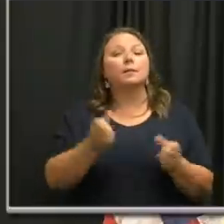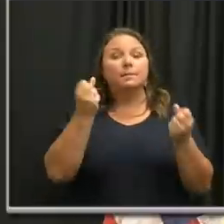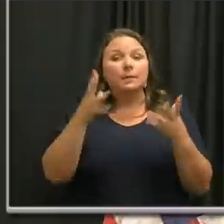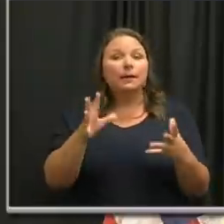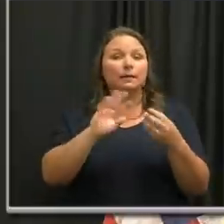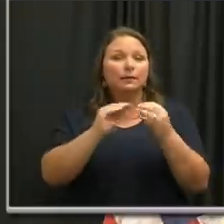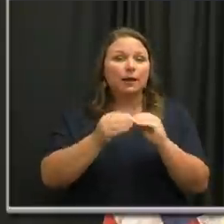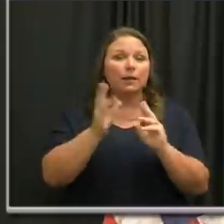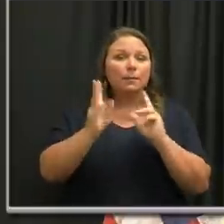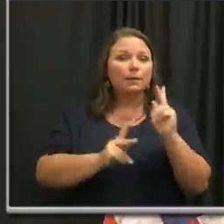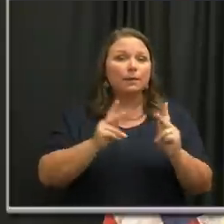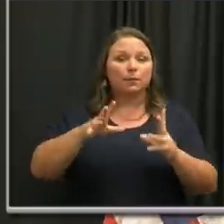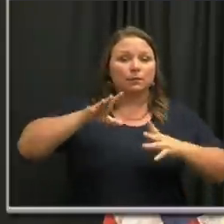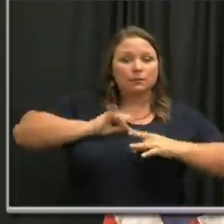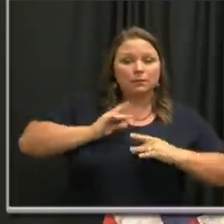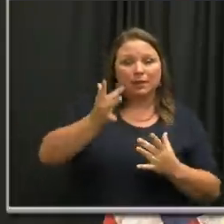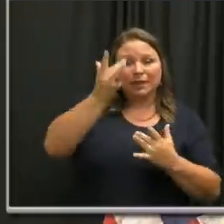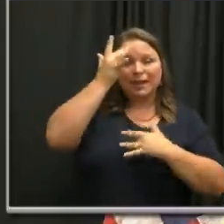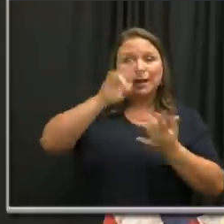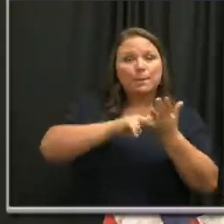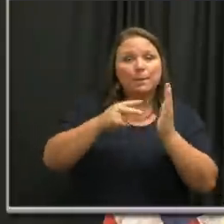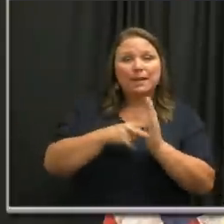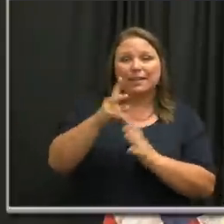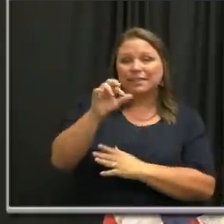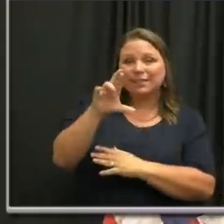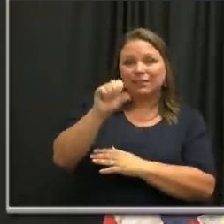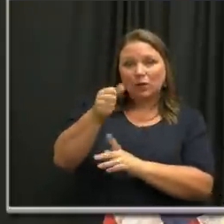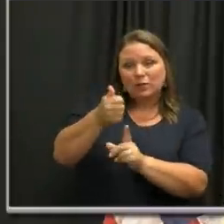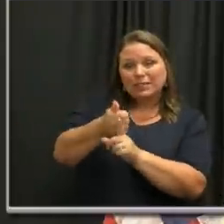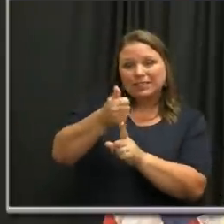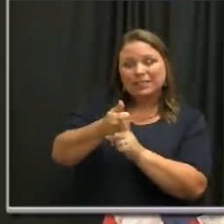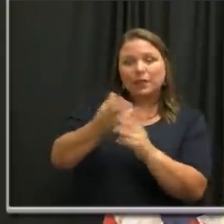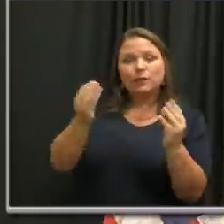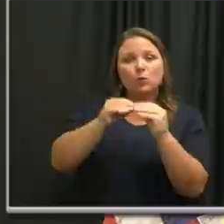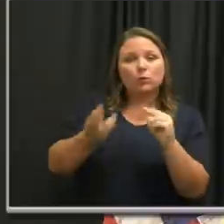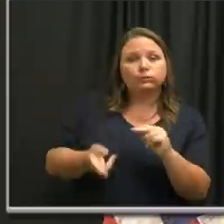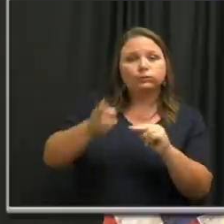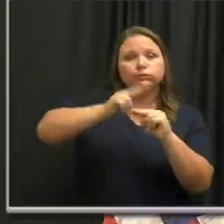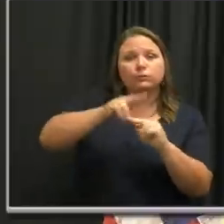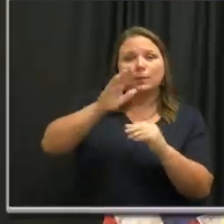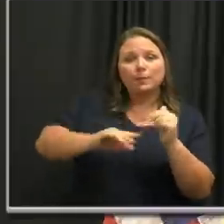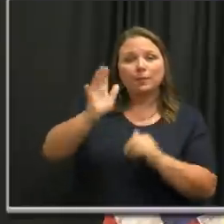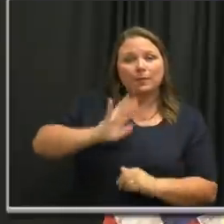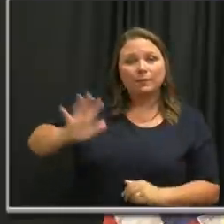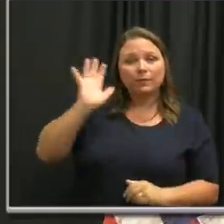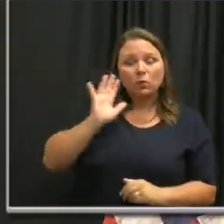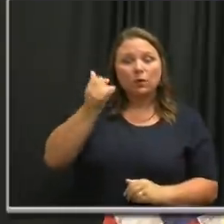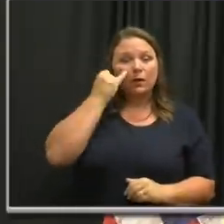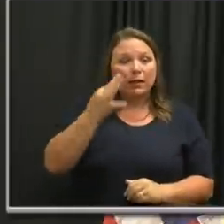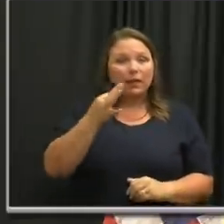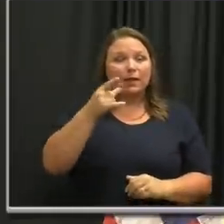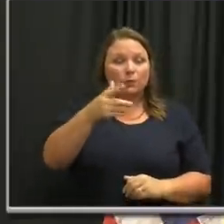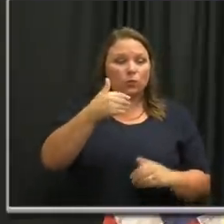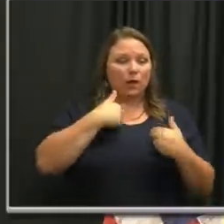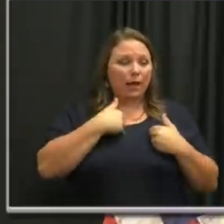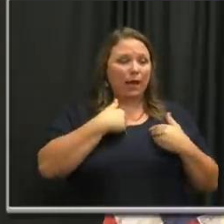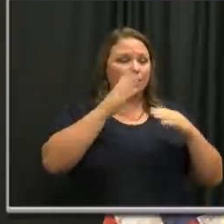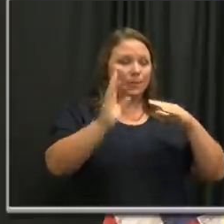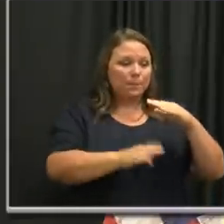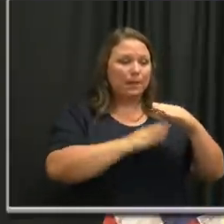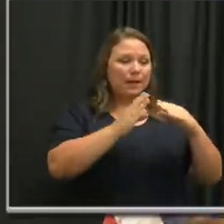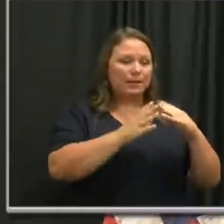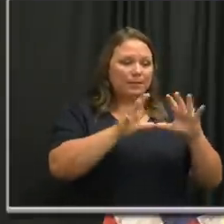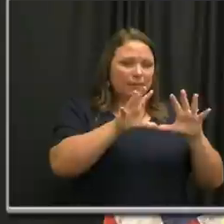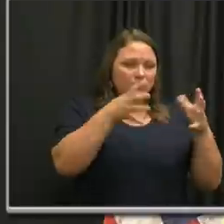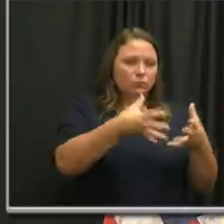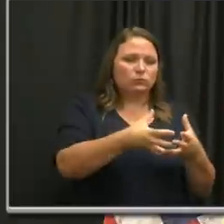infected means that the virus reservoir is much higher than it was before. So if you combine a basic reservoir,